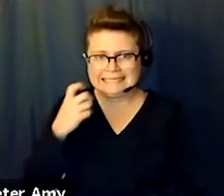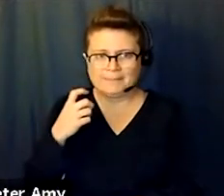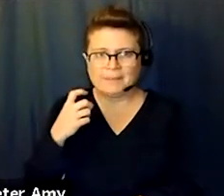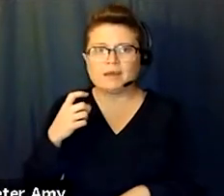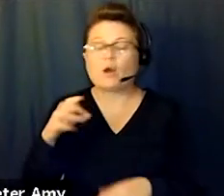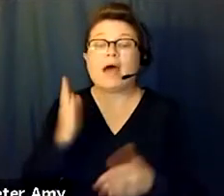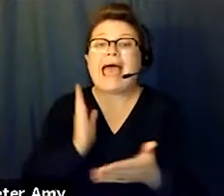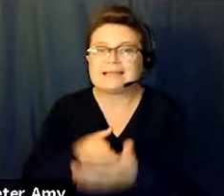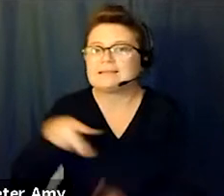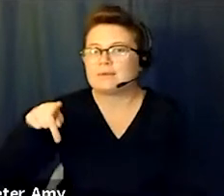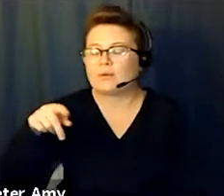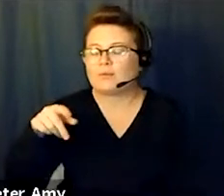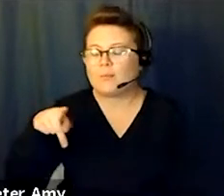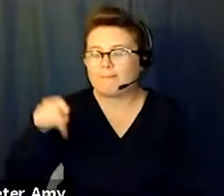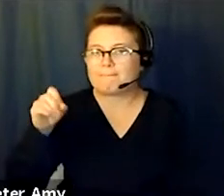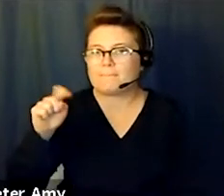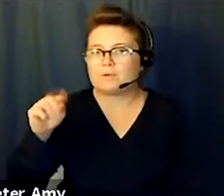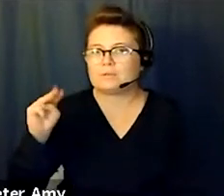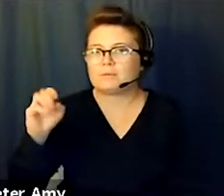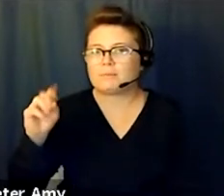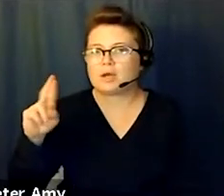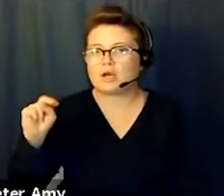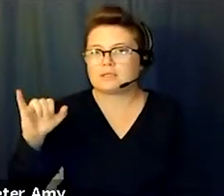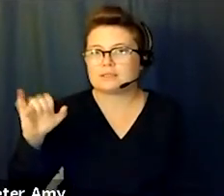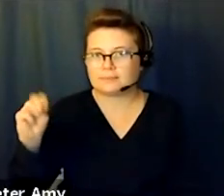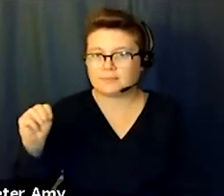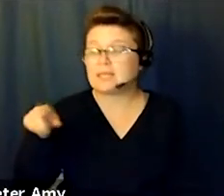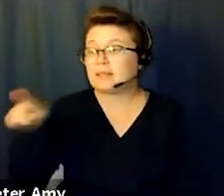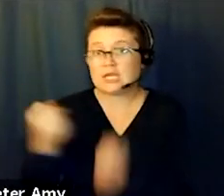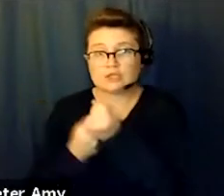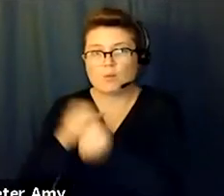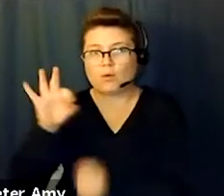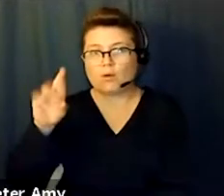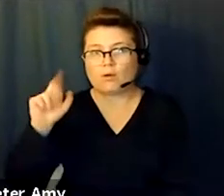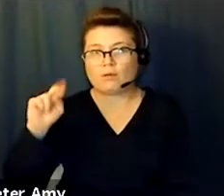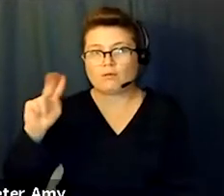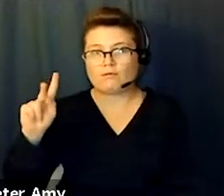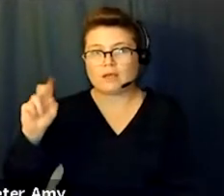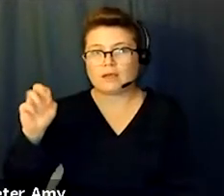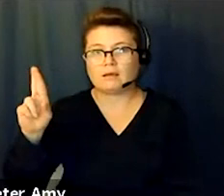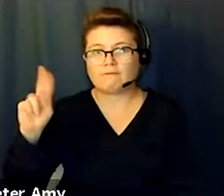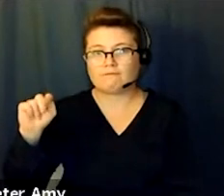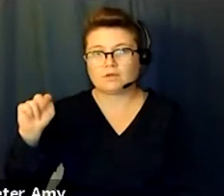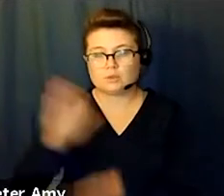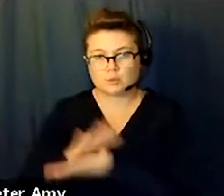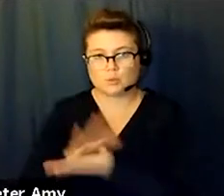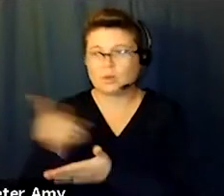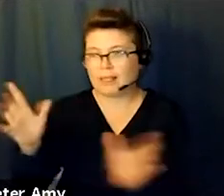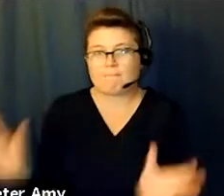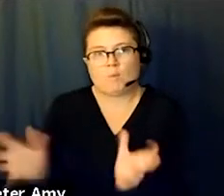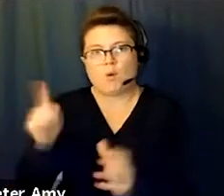supporter of Israel and Zionism. And they also supported the Frankfurt School, which promoted this anti